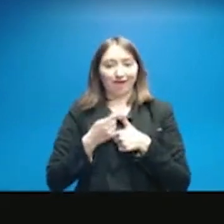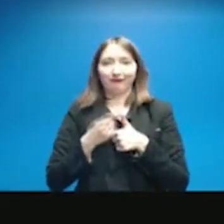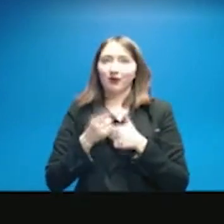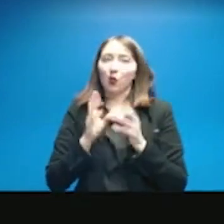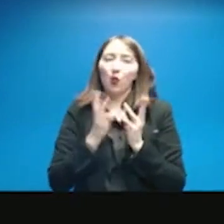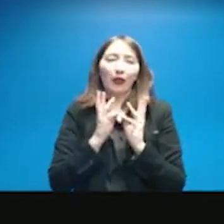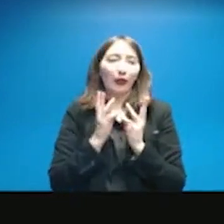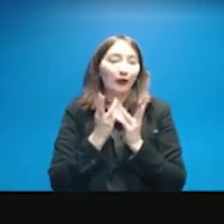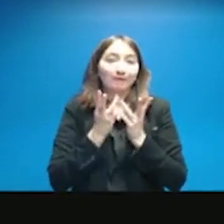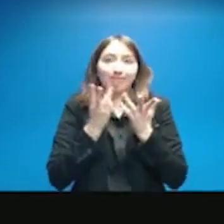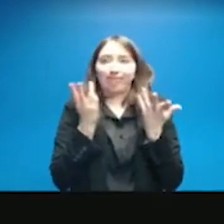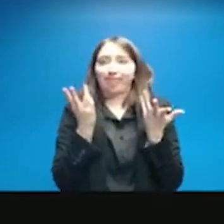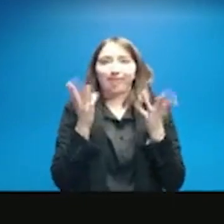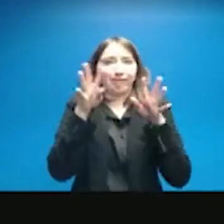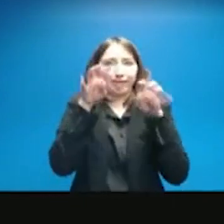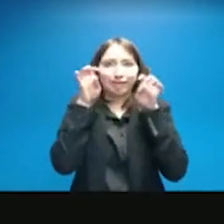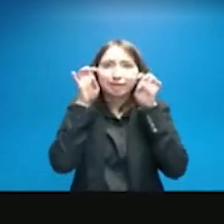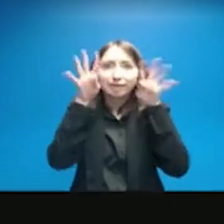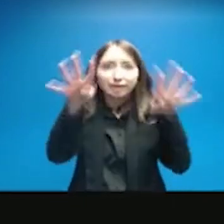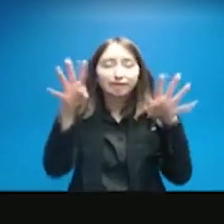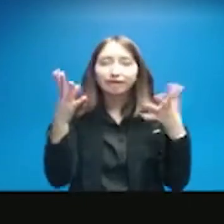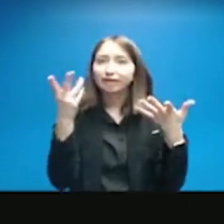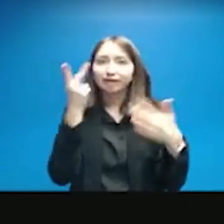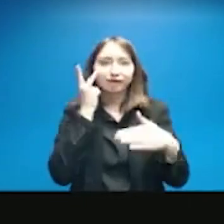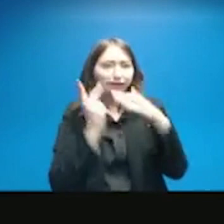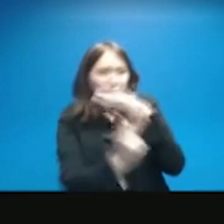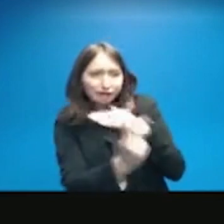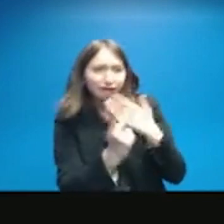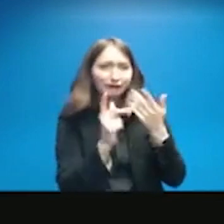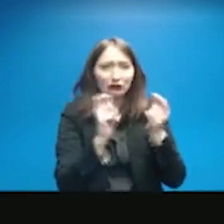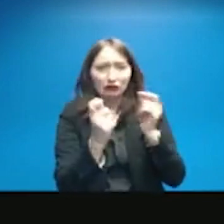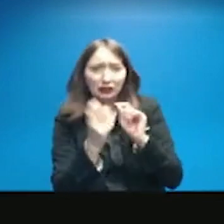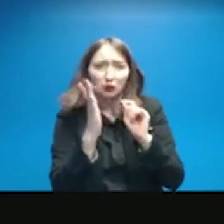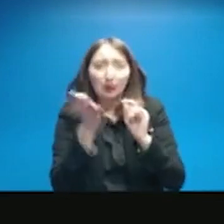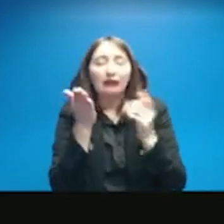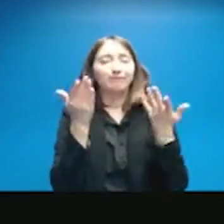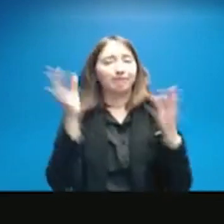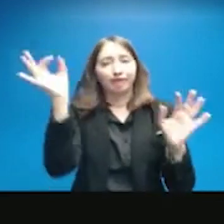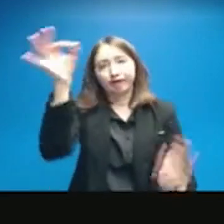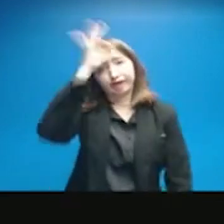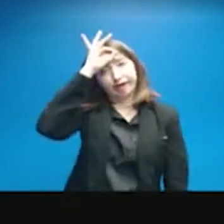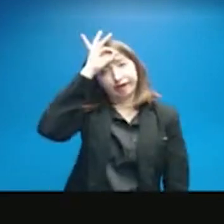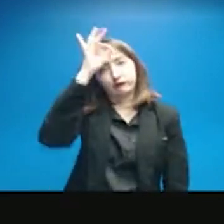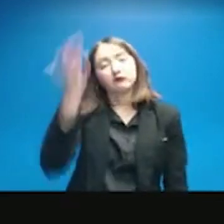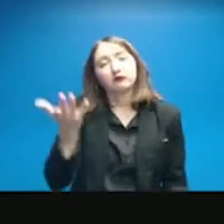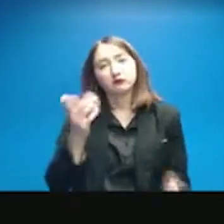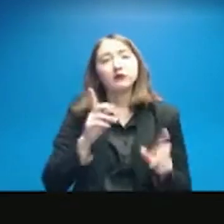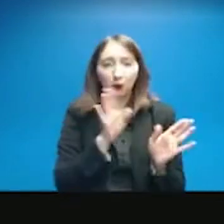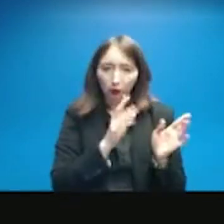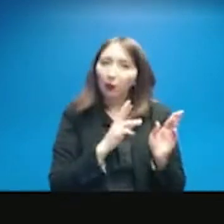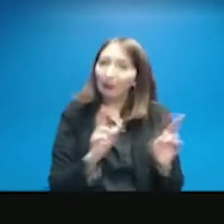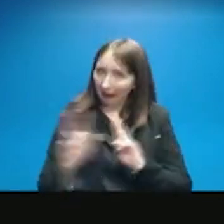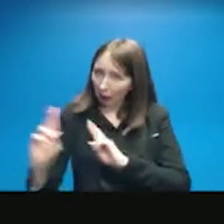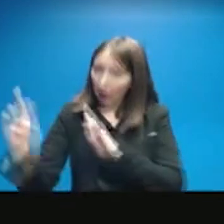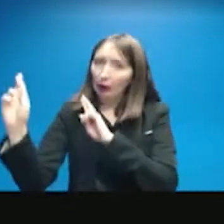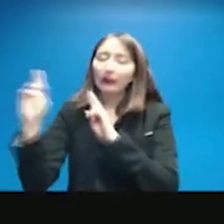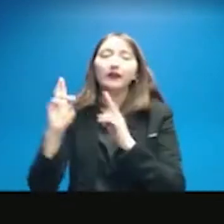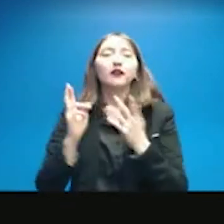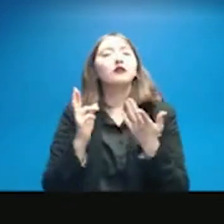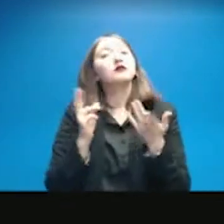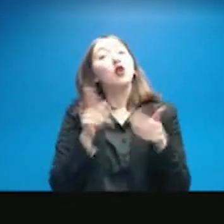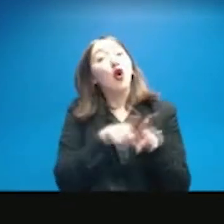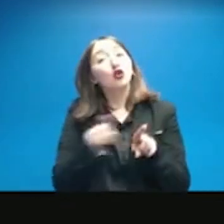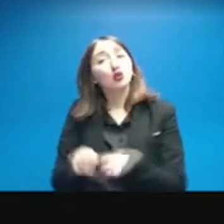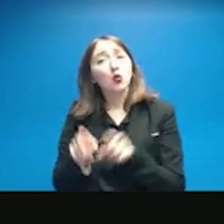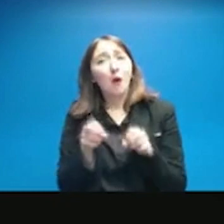unpredictable. We don't know what, how things could change. So we are prepared for that. But also it has given us the opportunity to